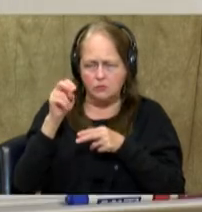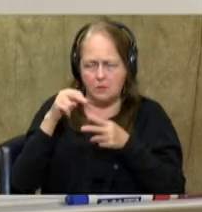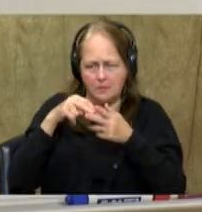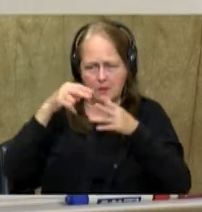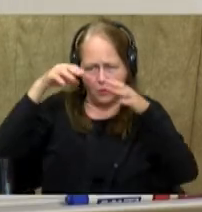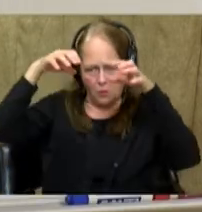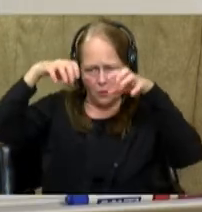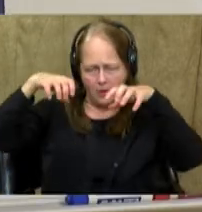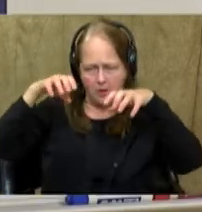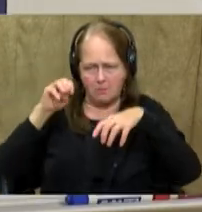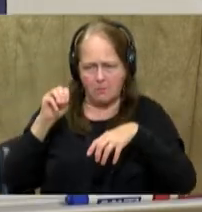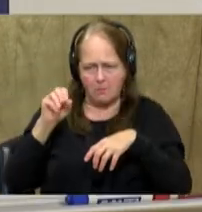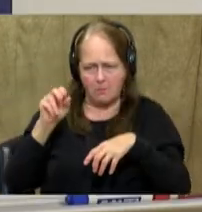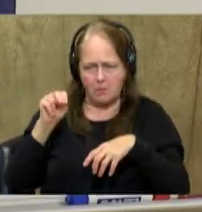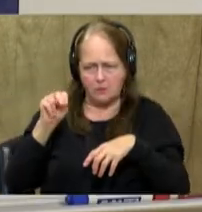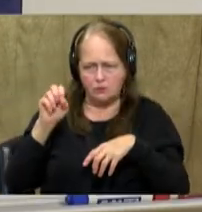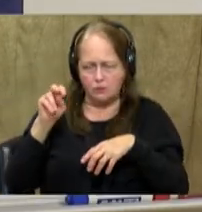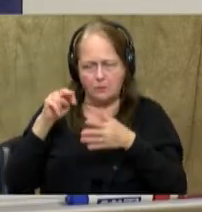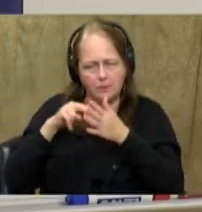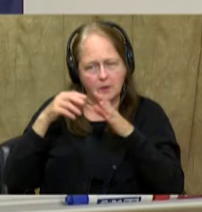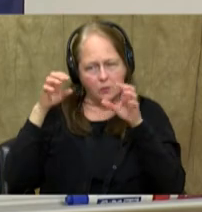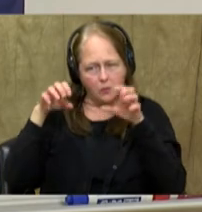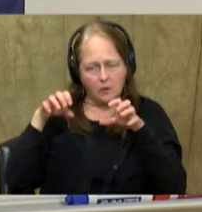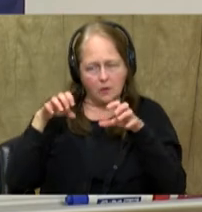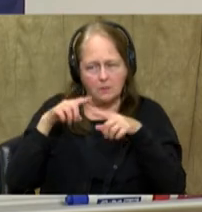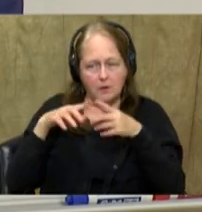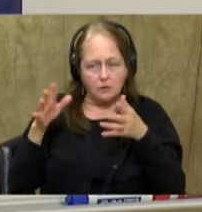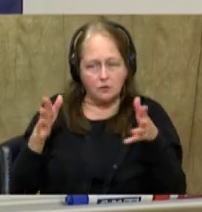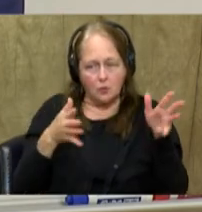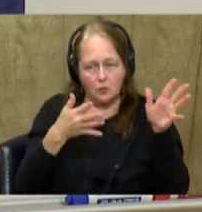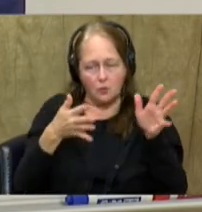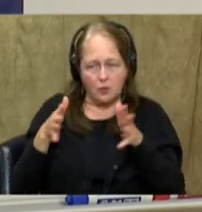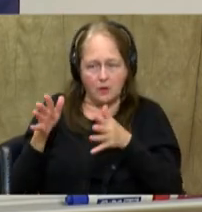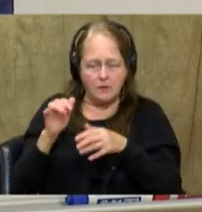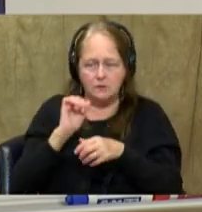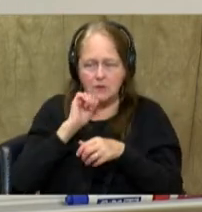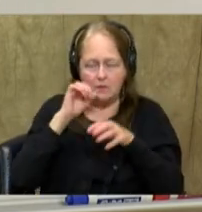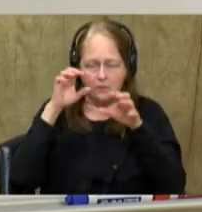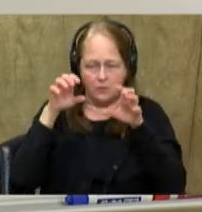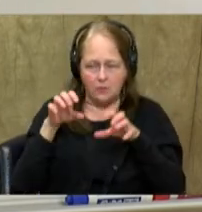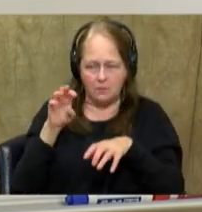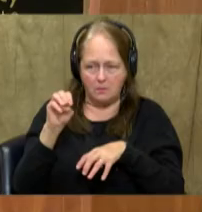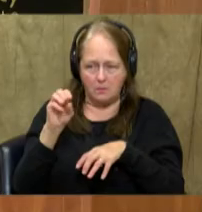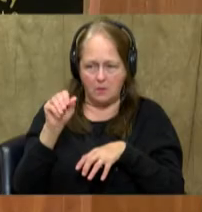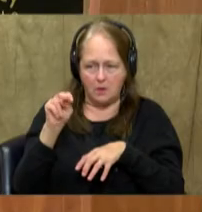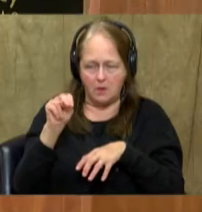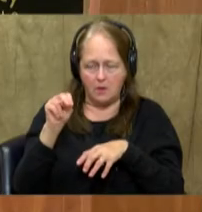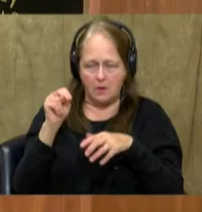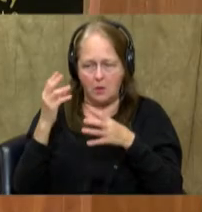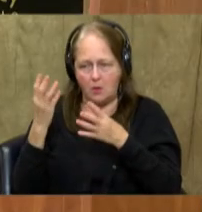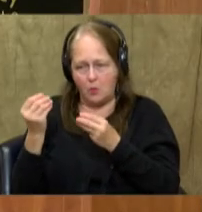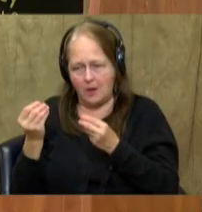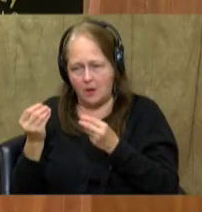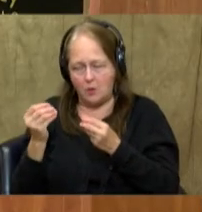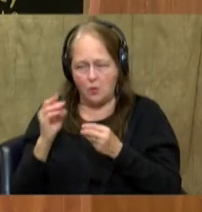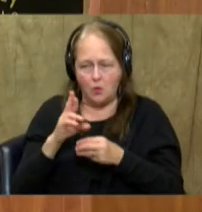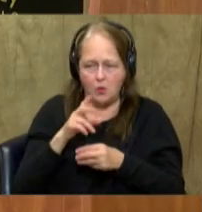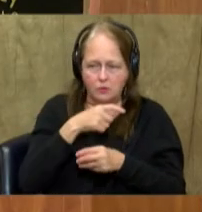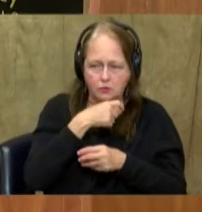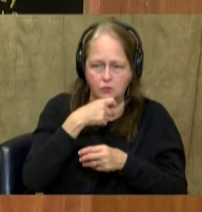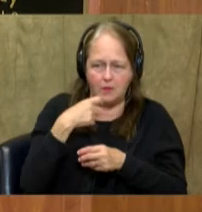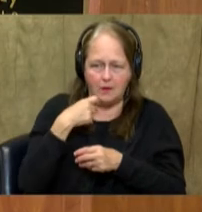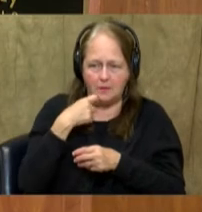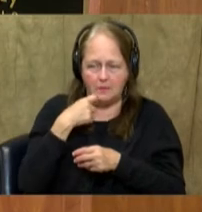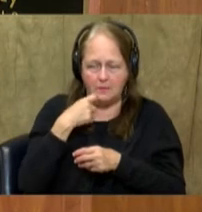rain. Well, technically the monsoon is the wind and not the rain. So a monsoon can be wet or dry. A lot of